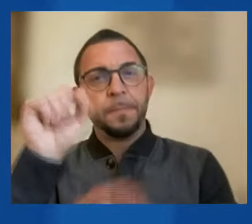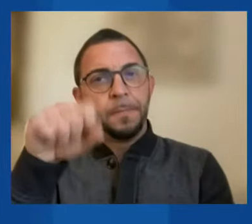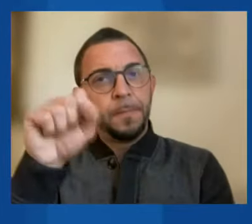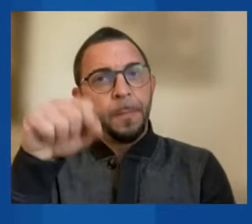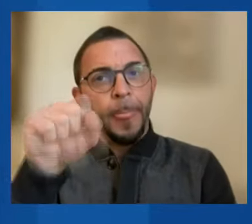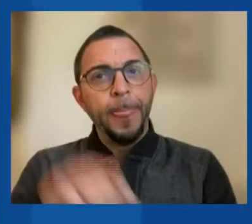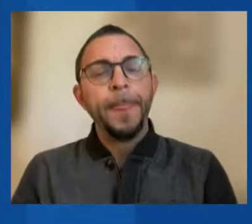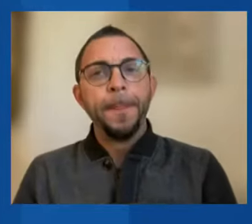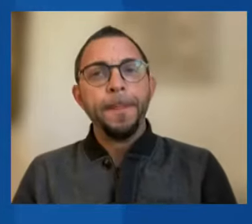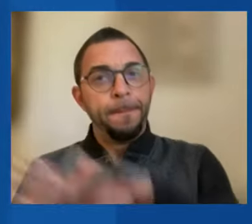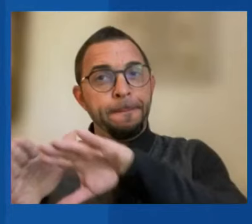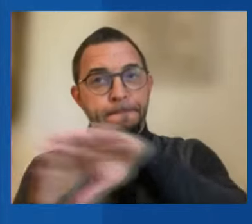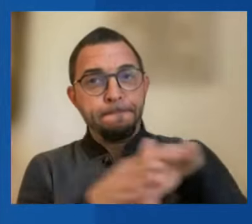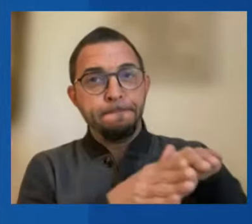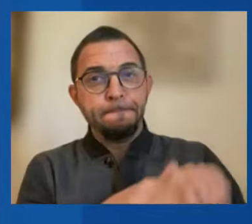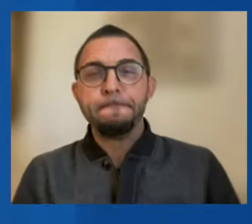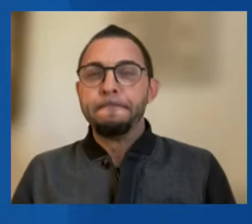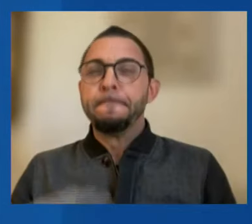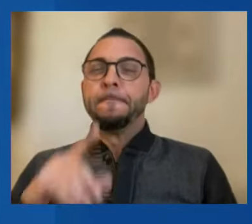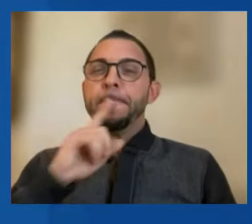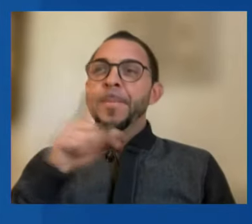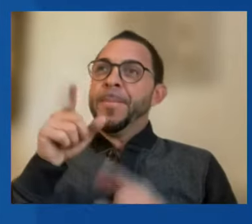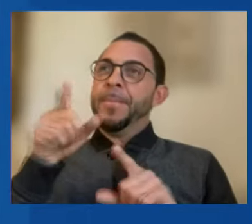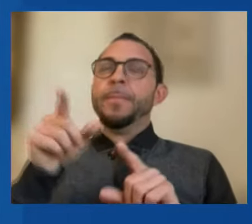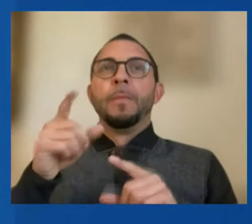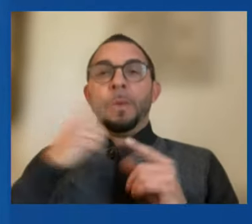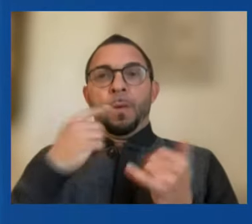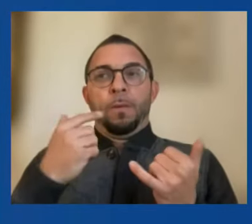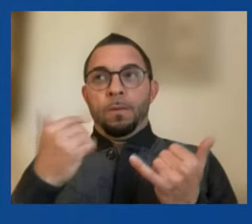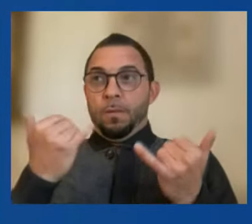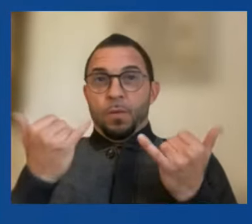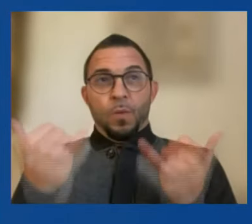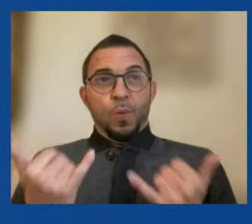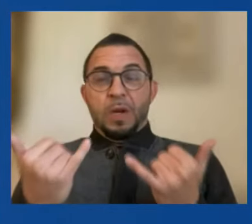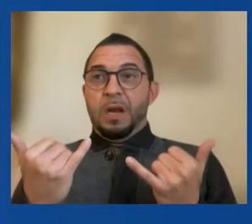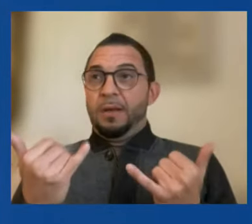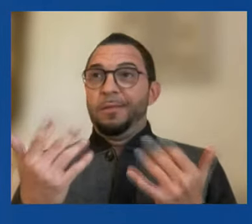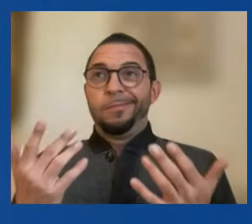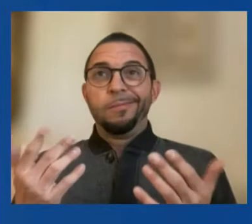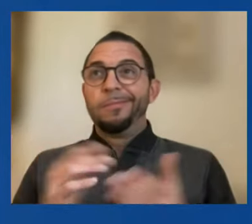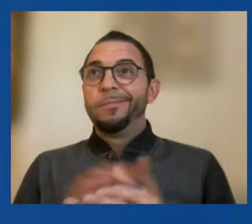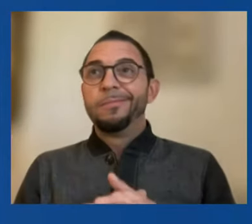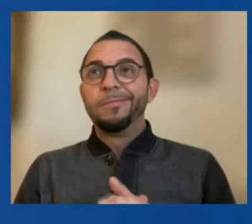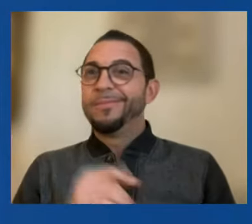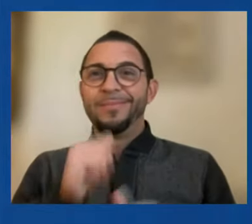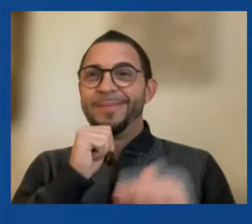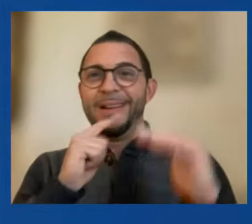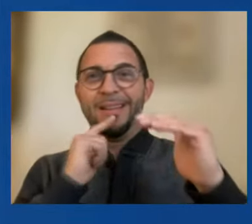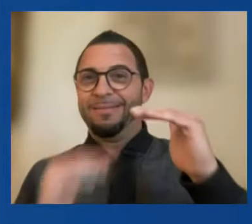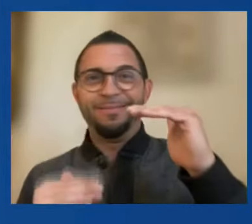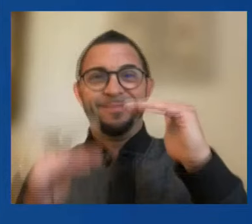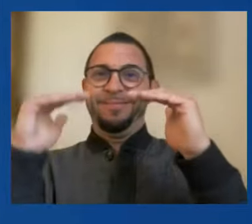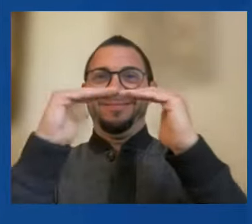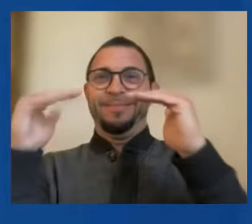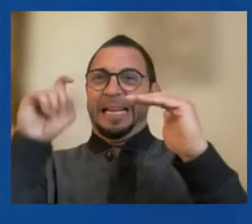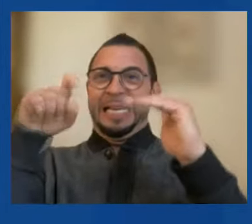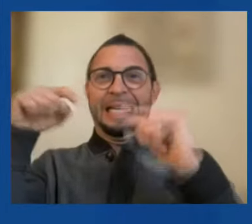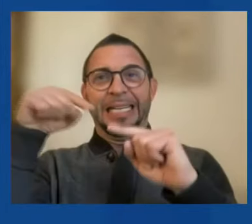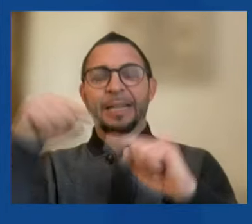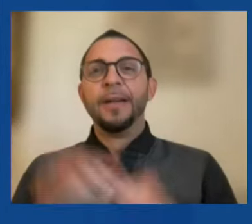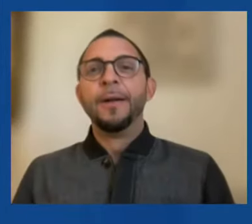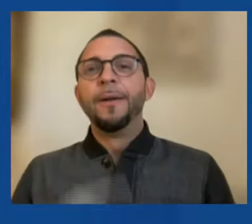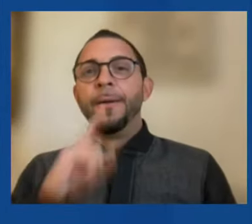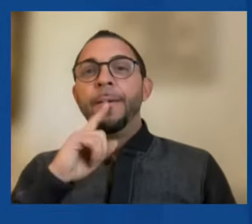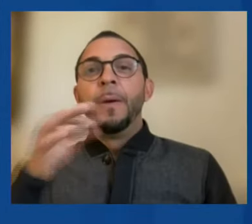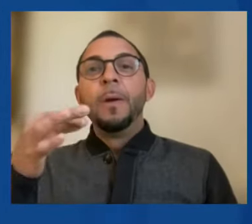said, the response to date is just not to the scale that's needed. Experts